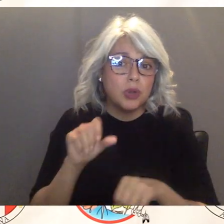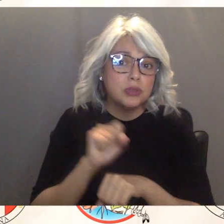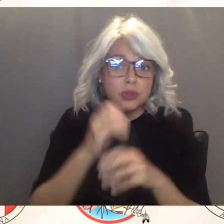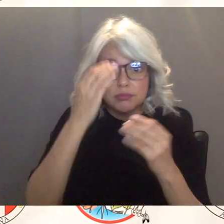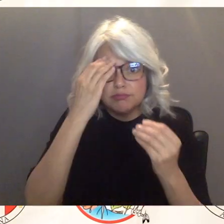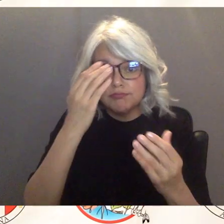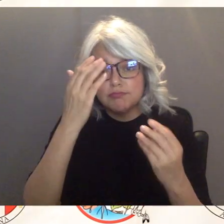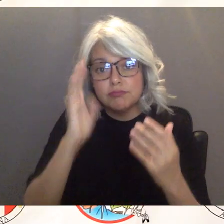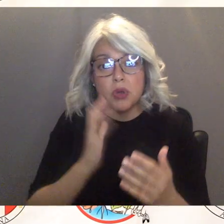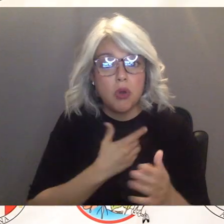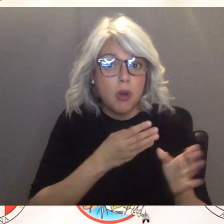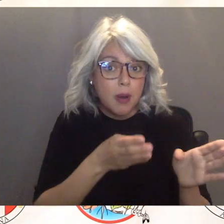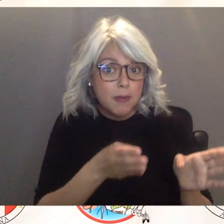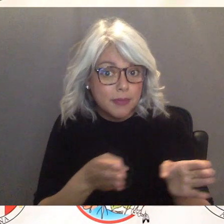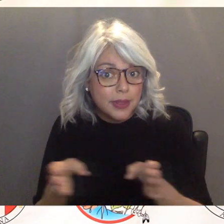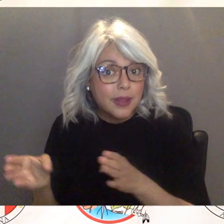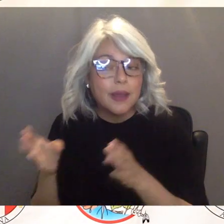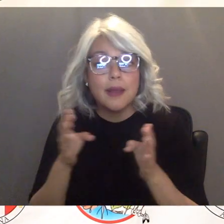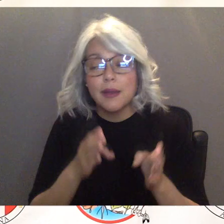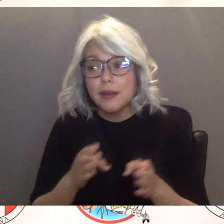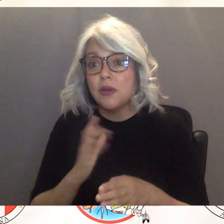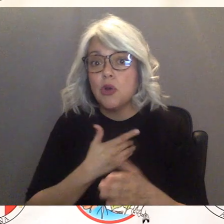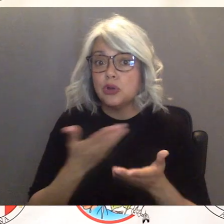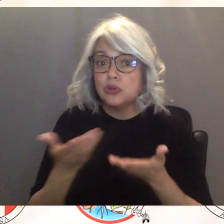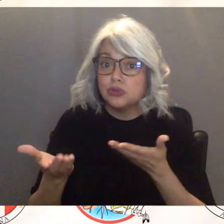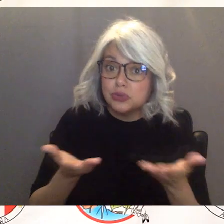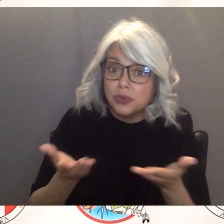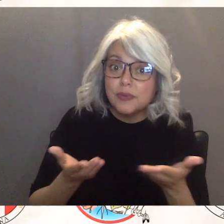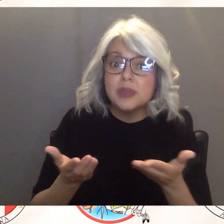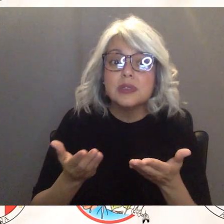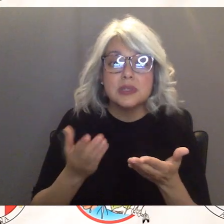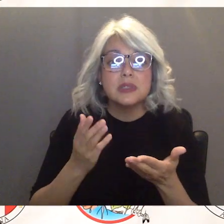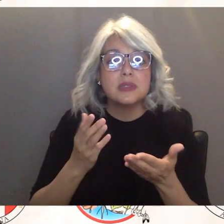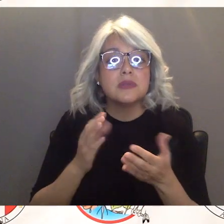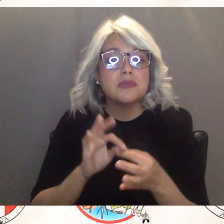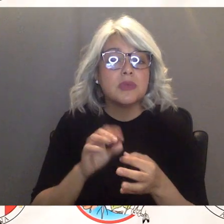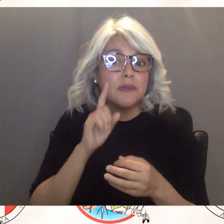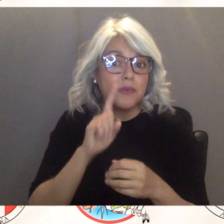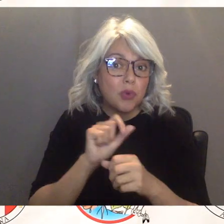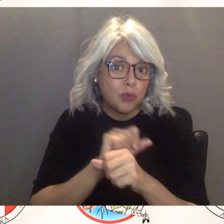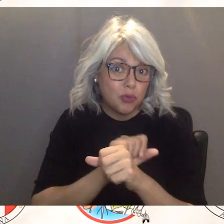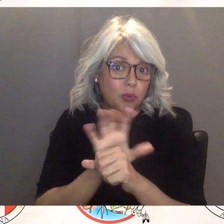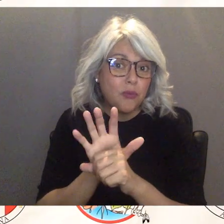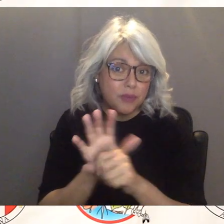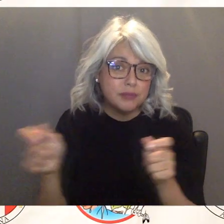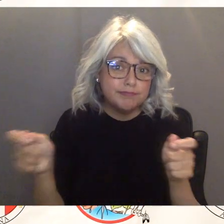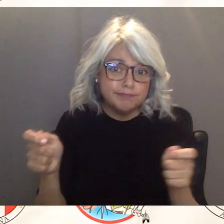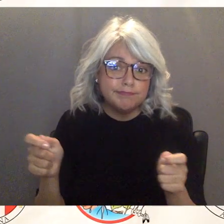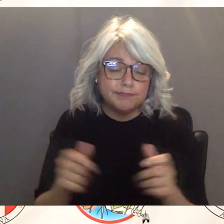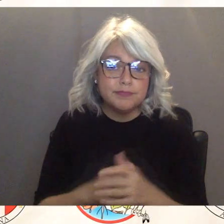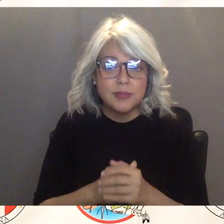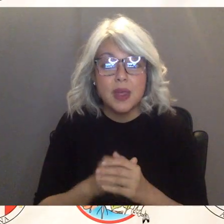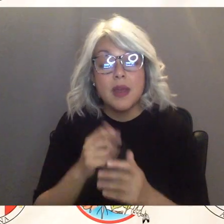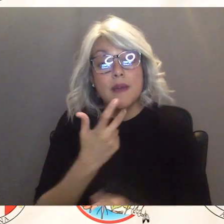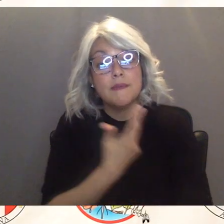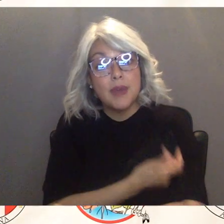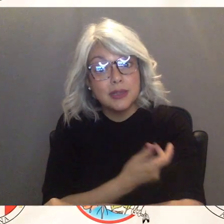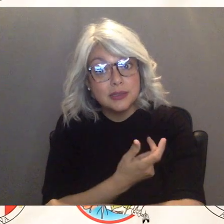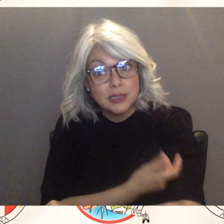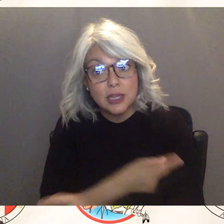our plan and our our services regarding to the COVID-19 and and the vaccination rollout